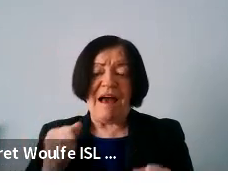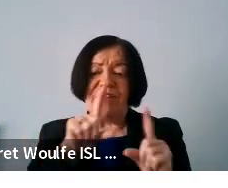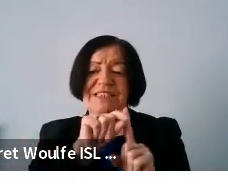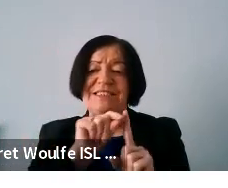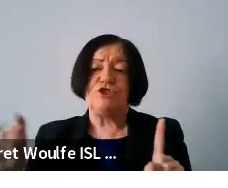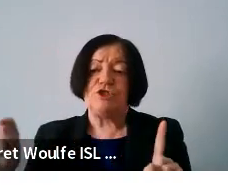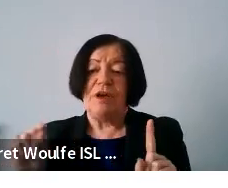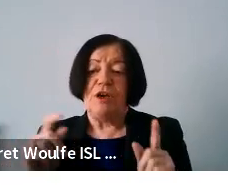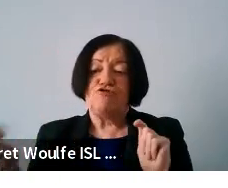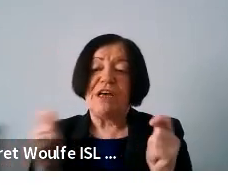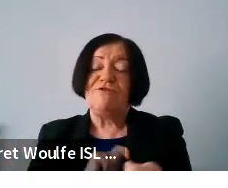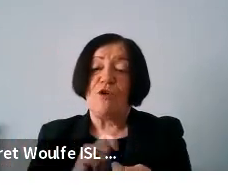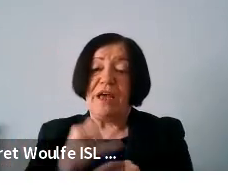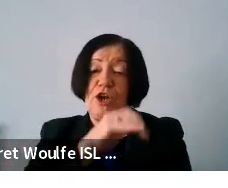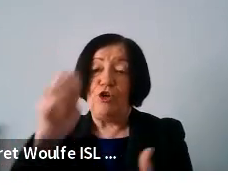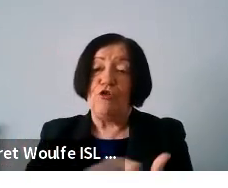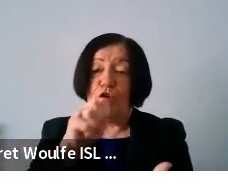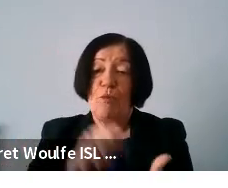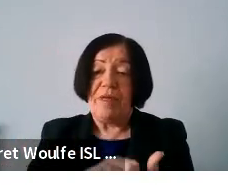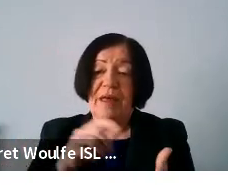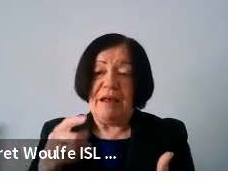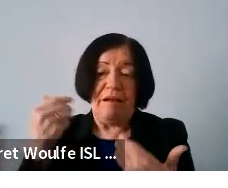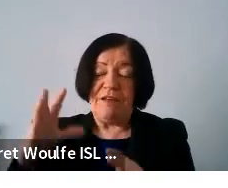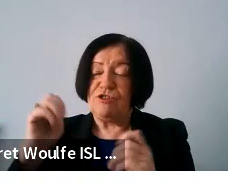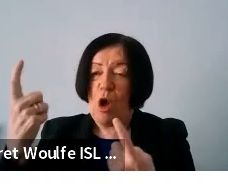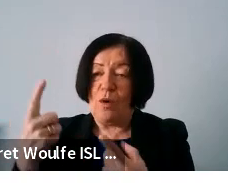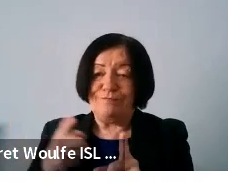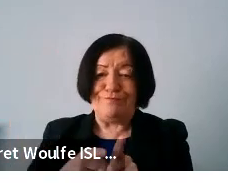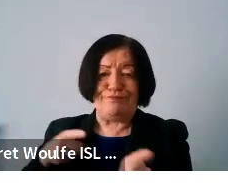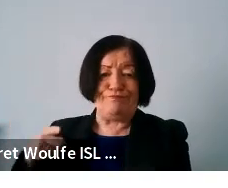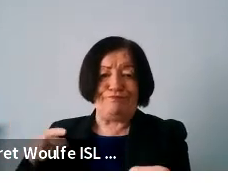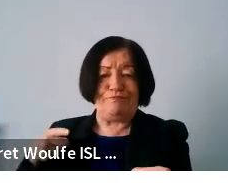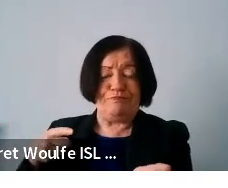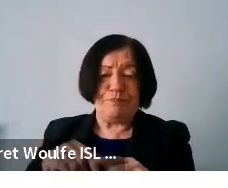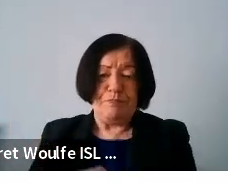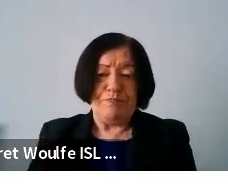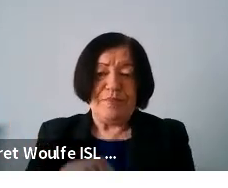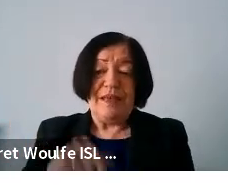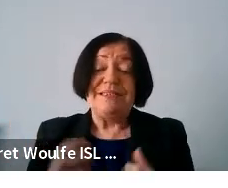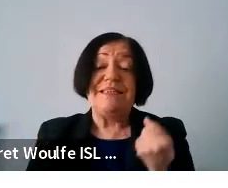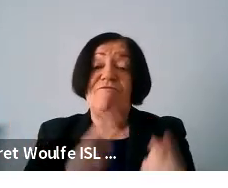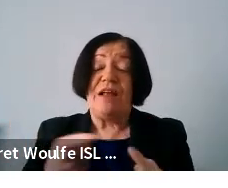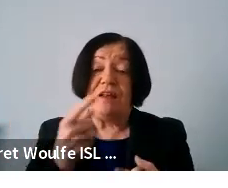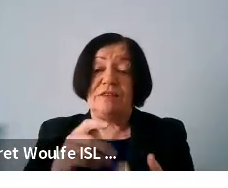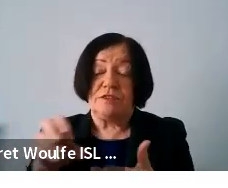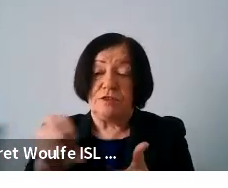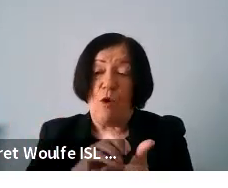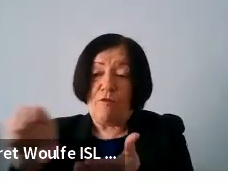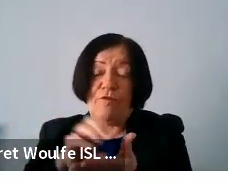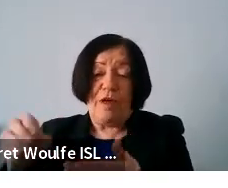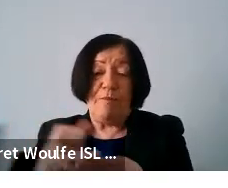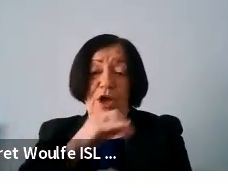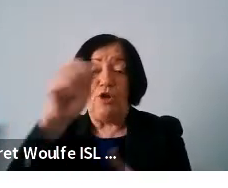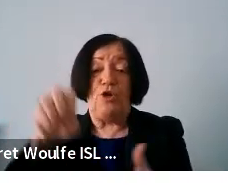transformation in europe that leaves no one behind and it is an event that is co-funded by the